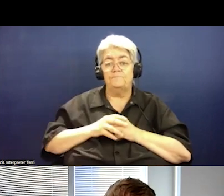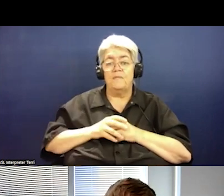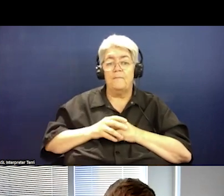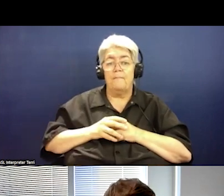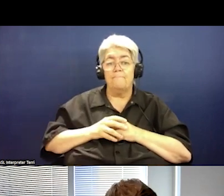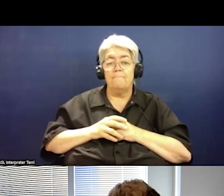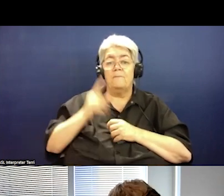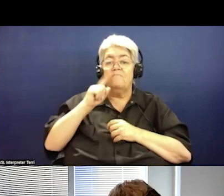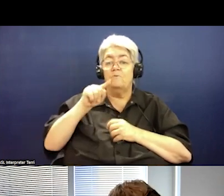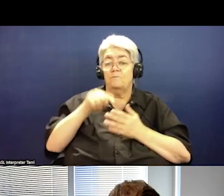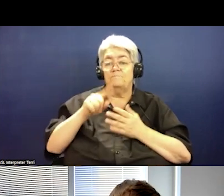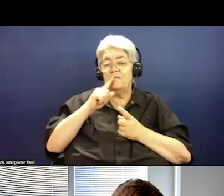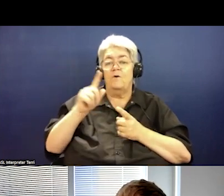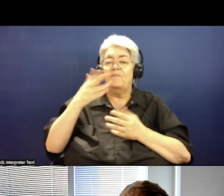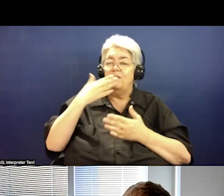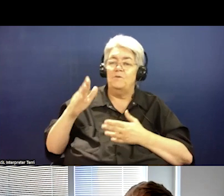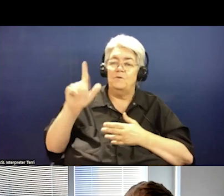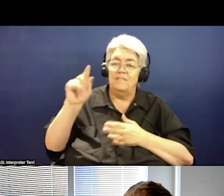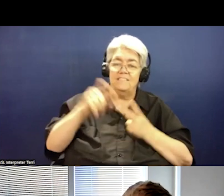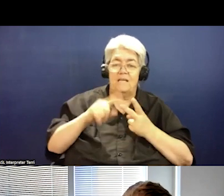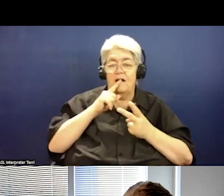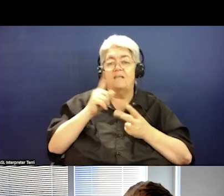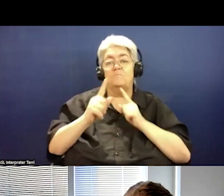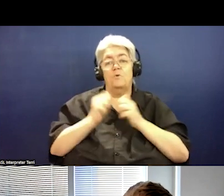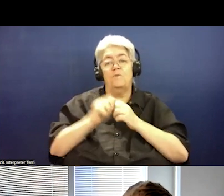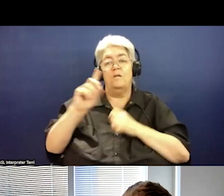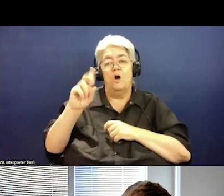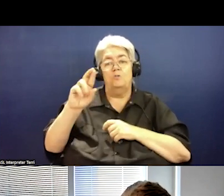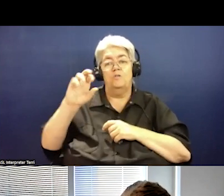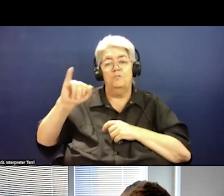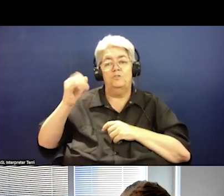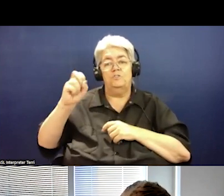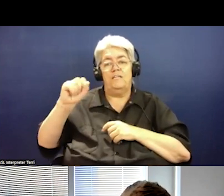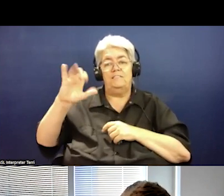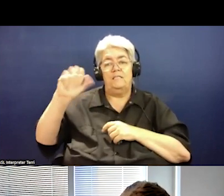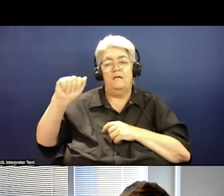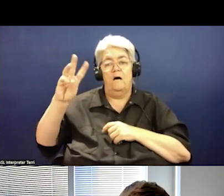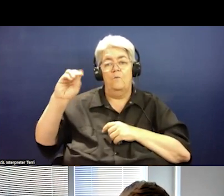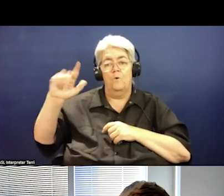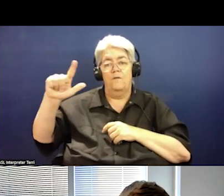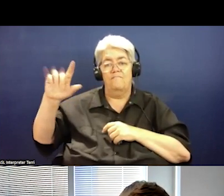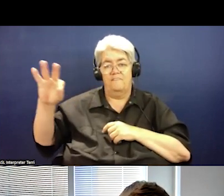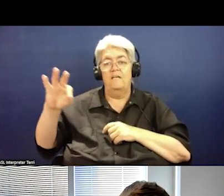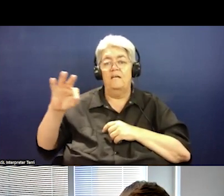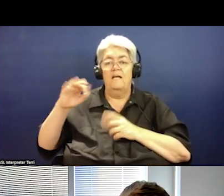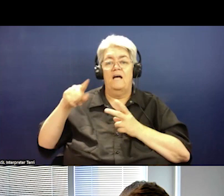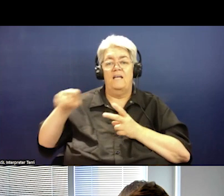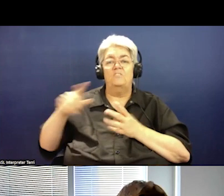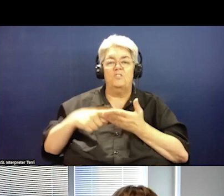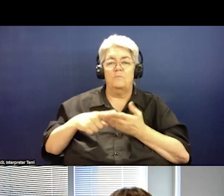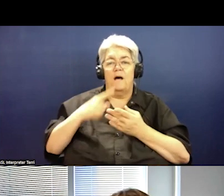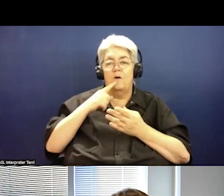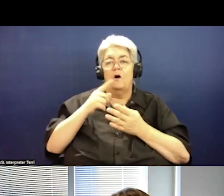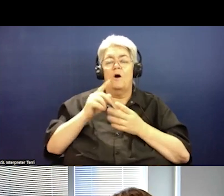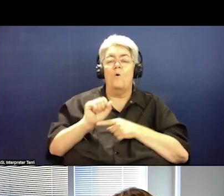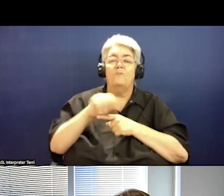very brief. Uh, I spoke with Dr. Jessica Wolf out of Yale and she chatted with me about overcoming behavioral health workforce challenges.